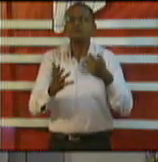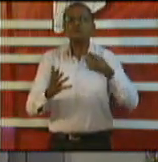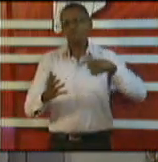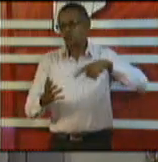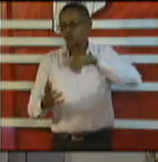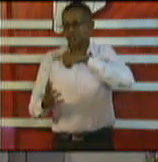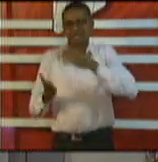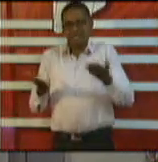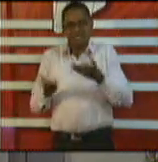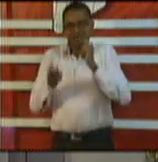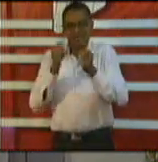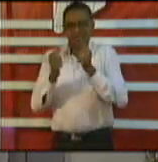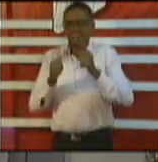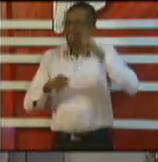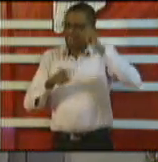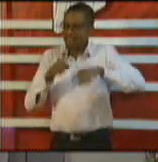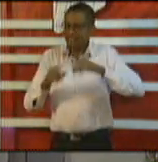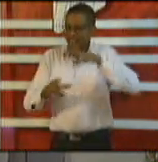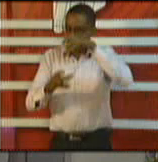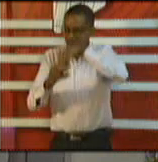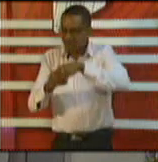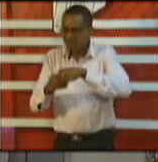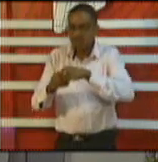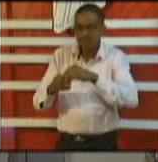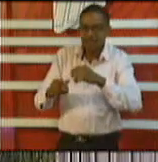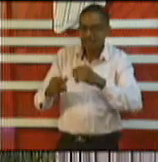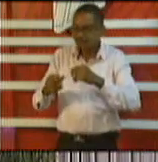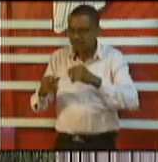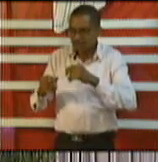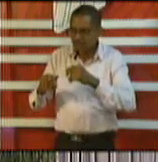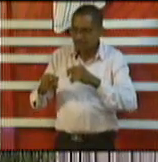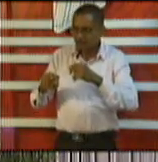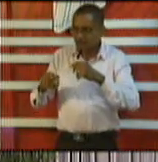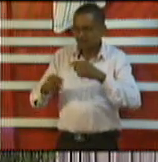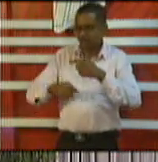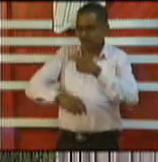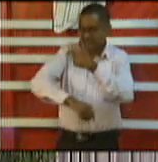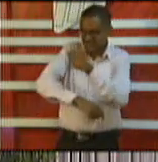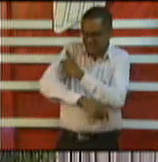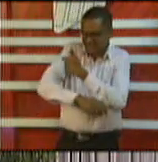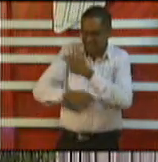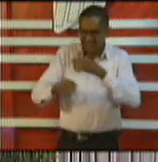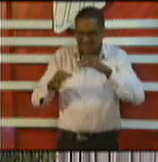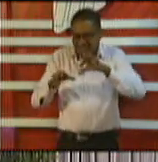wrong so I hope that further answers your question sir ACP News